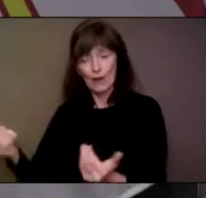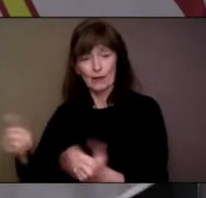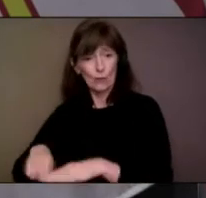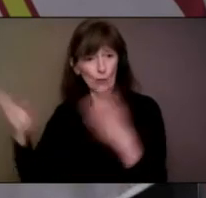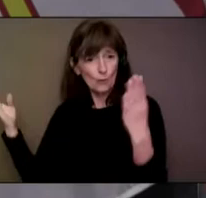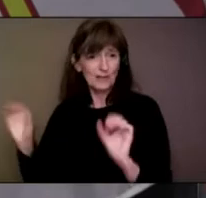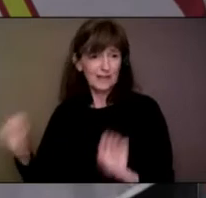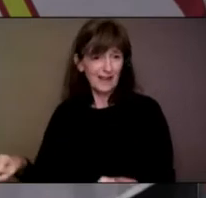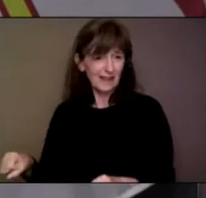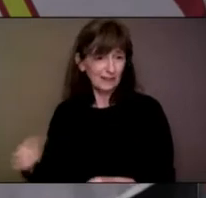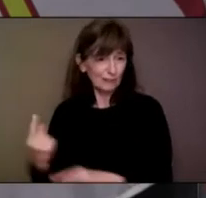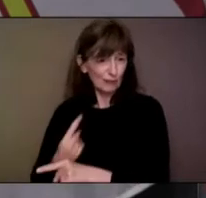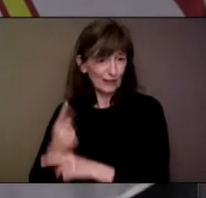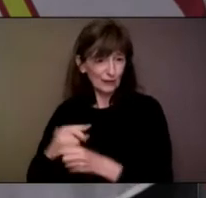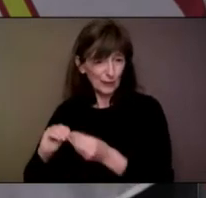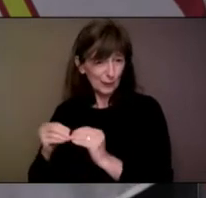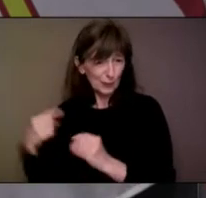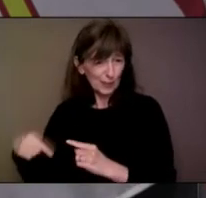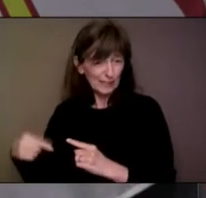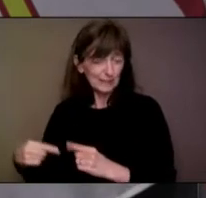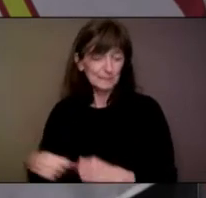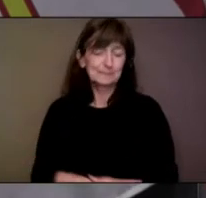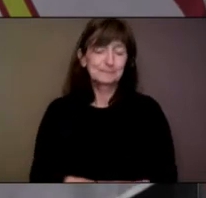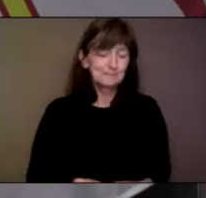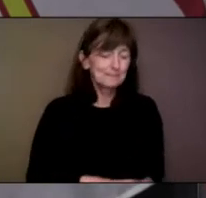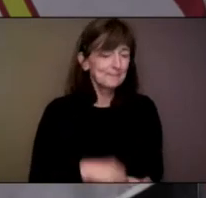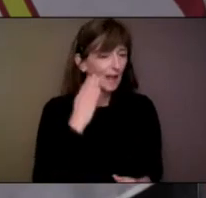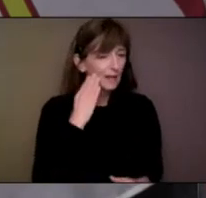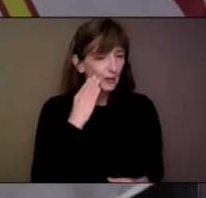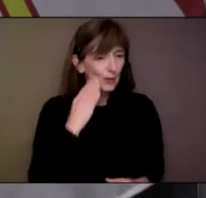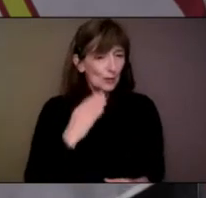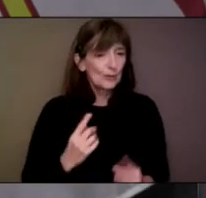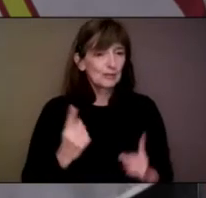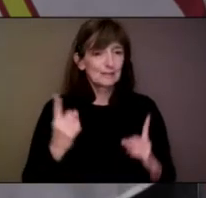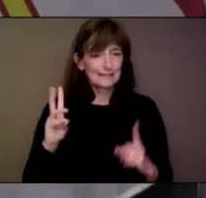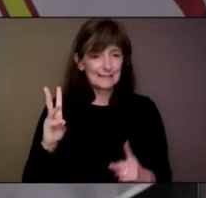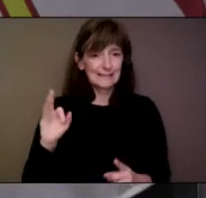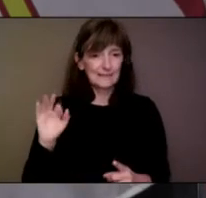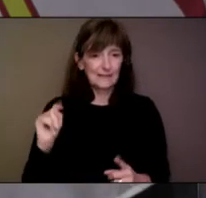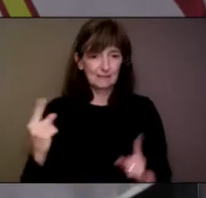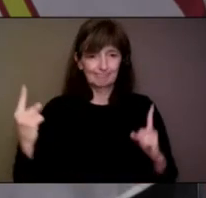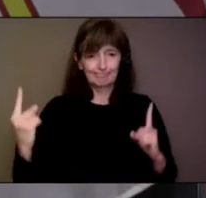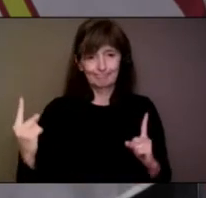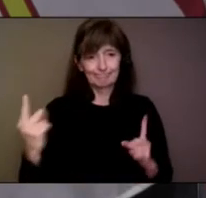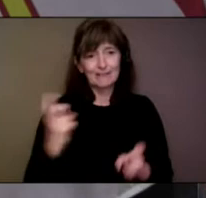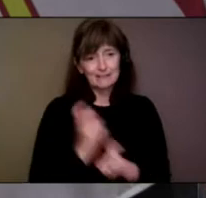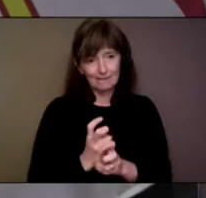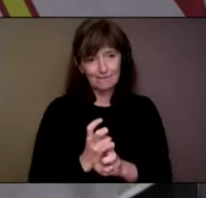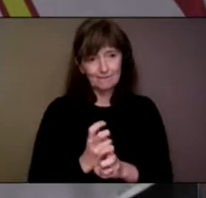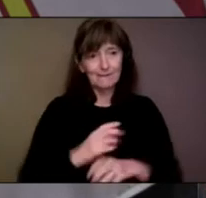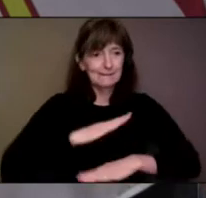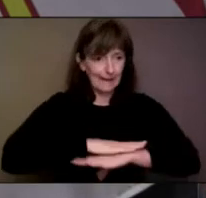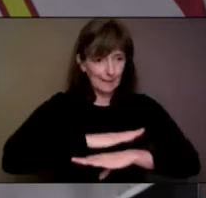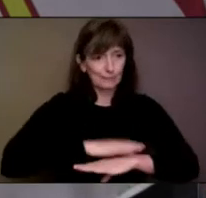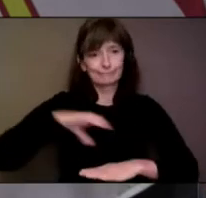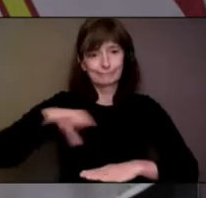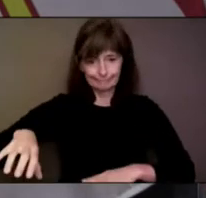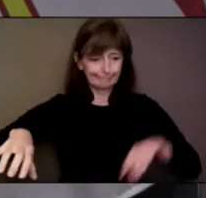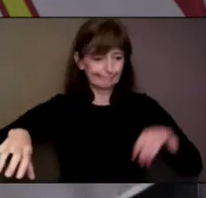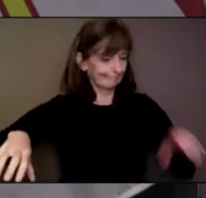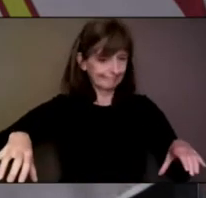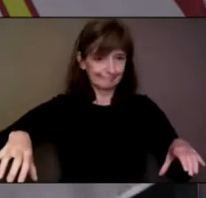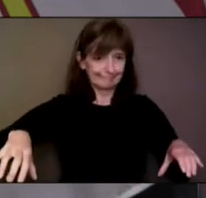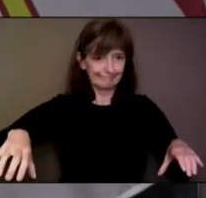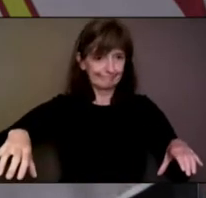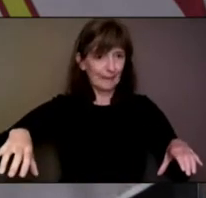it's difficult. I know that, and I can appreciate that it is. I think as much as possible, we want people for right